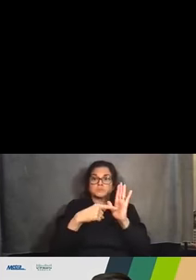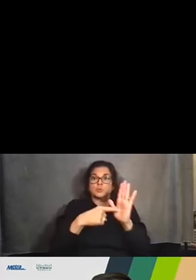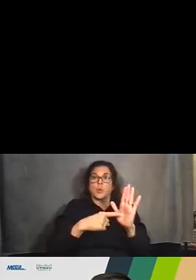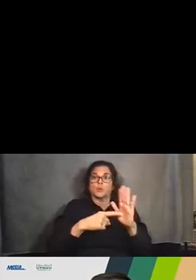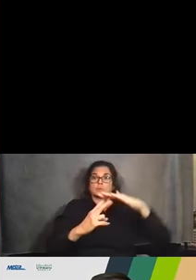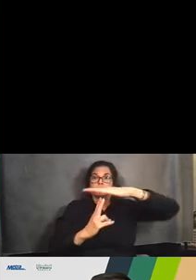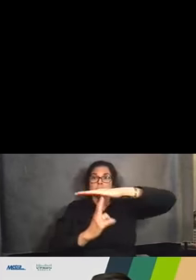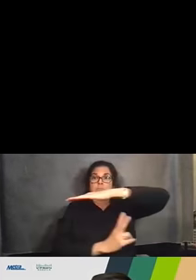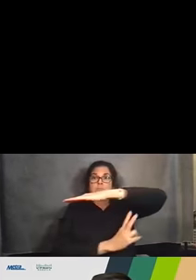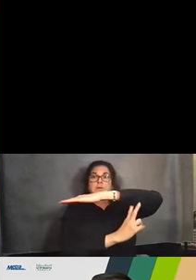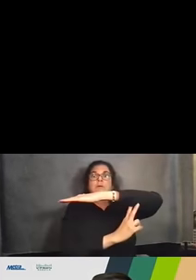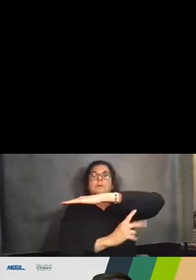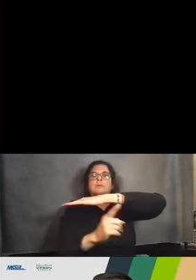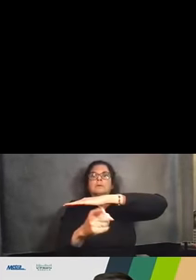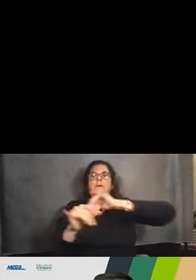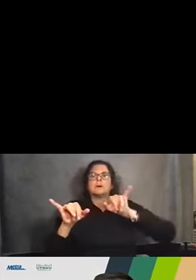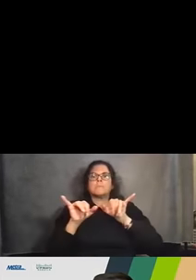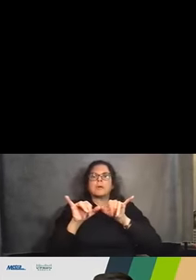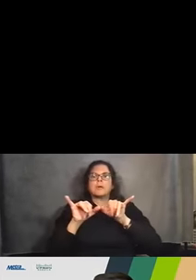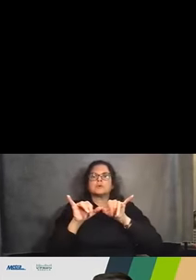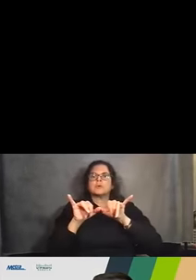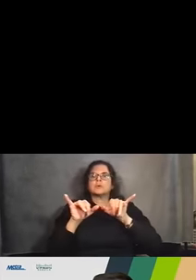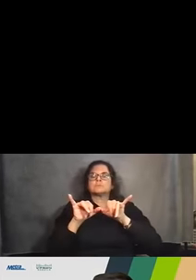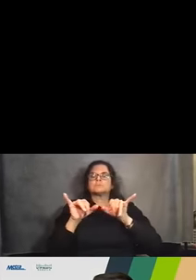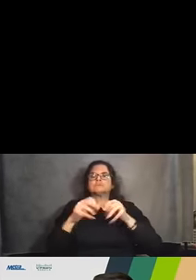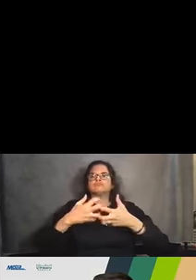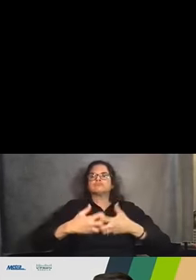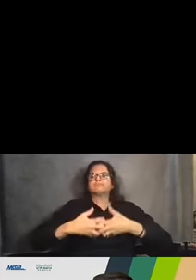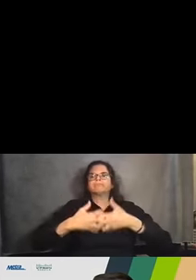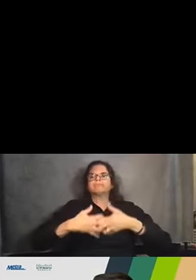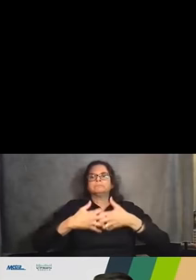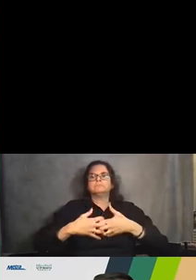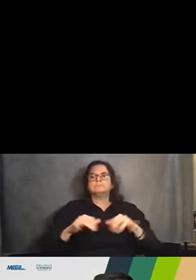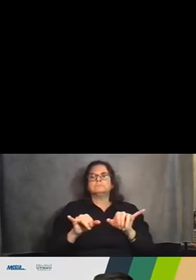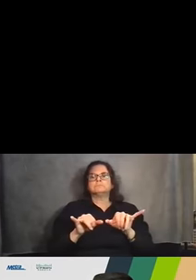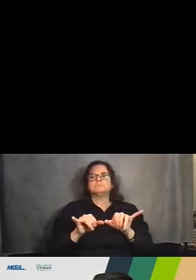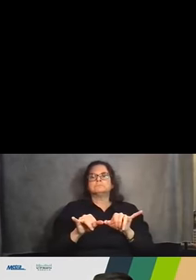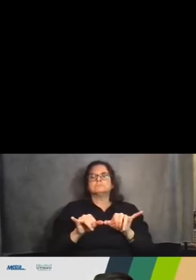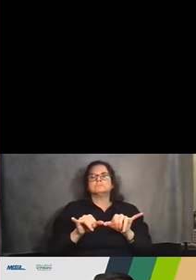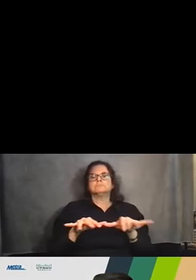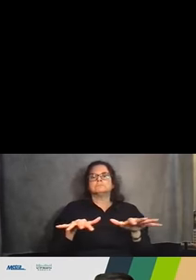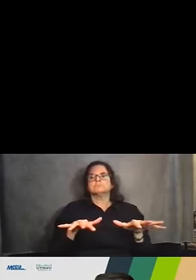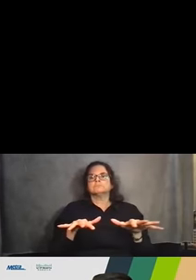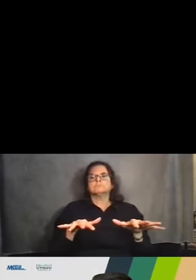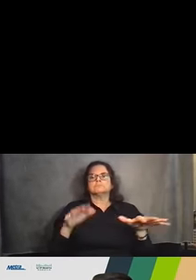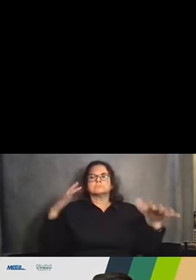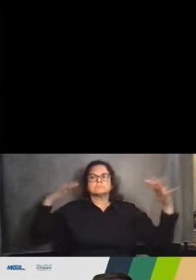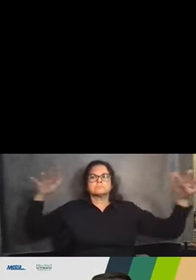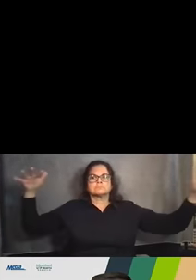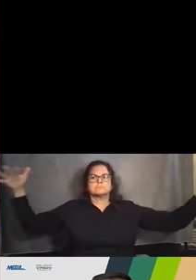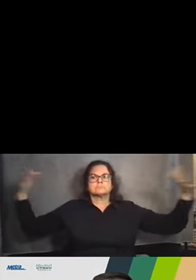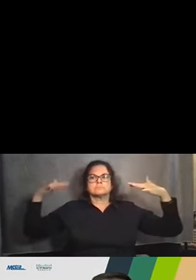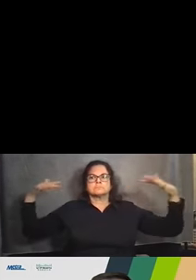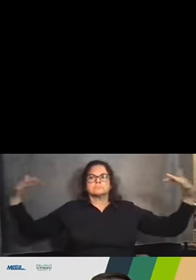equipment that it's been used to measure the existing noise levels and vibration levels within the community.